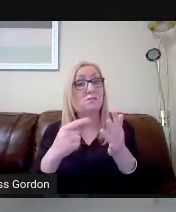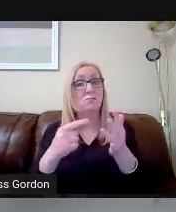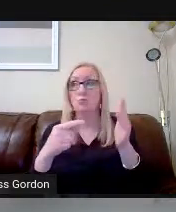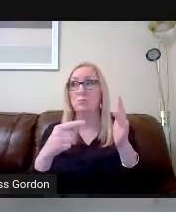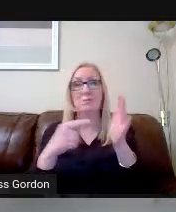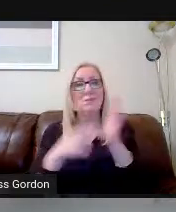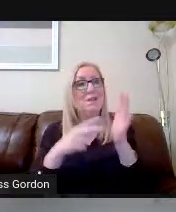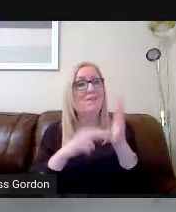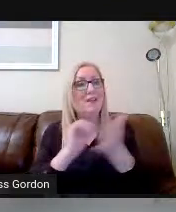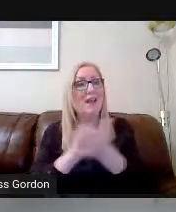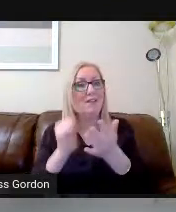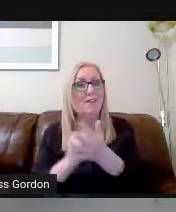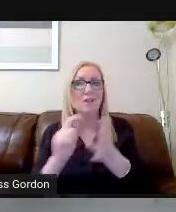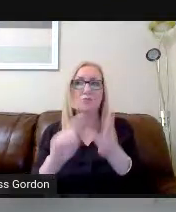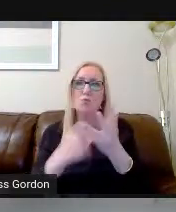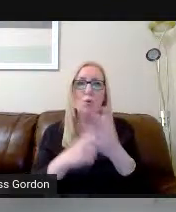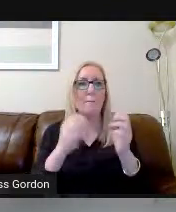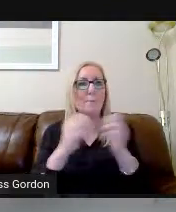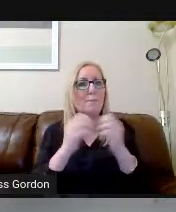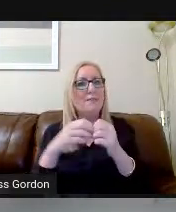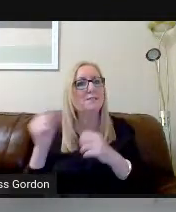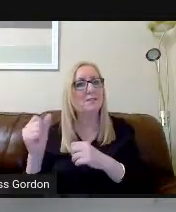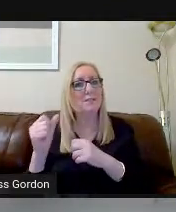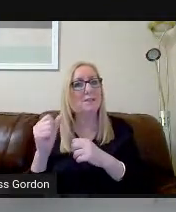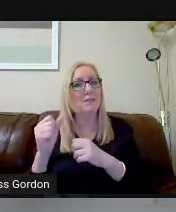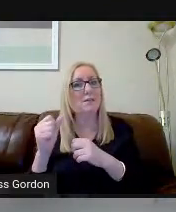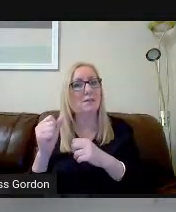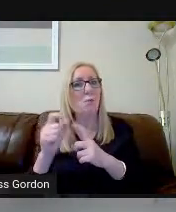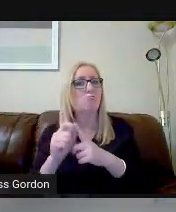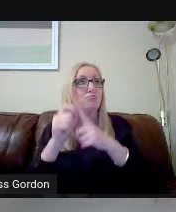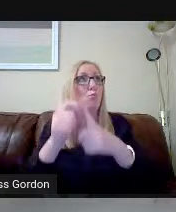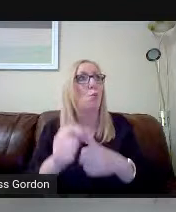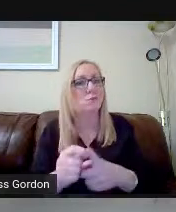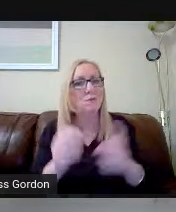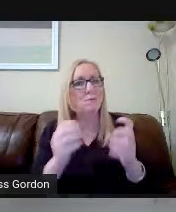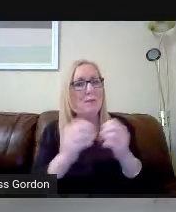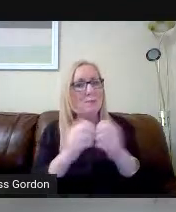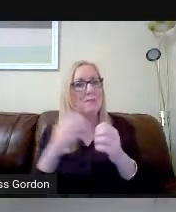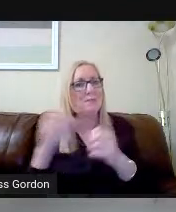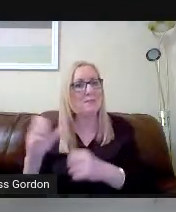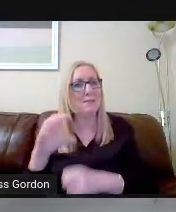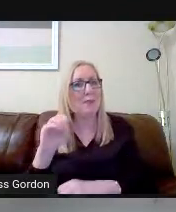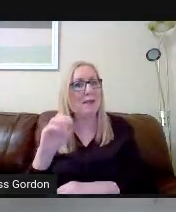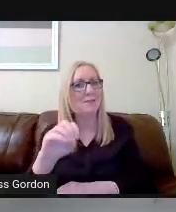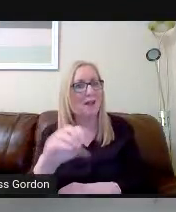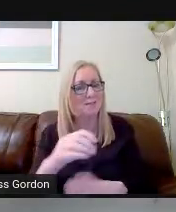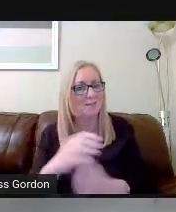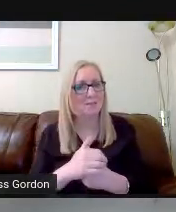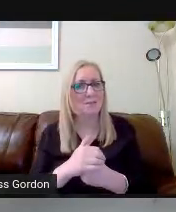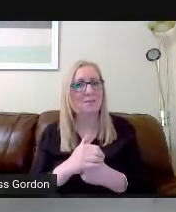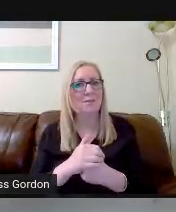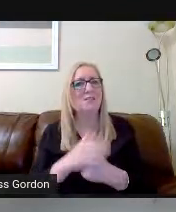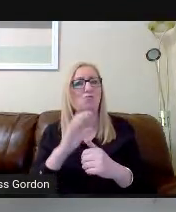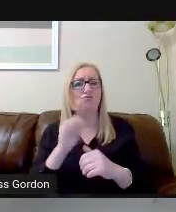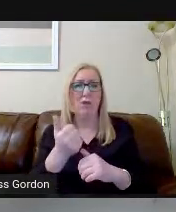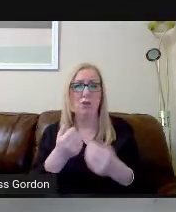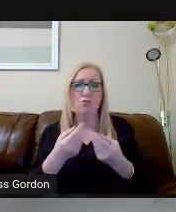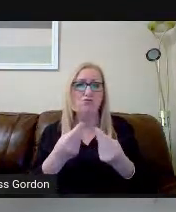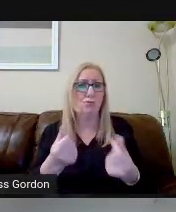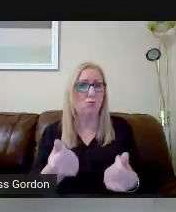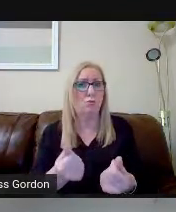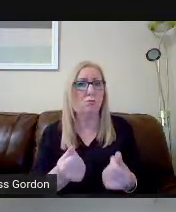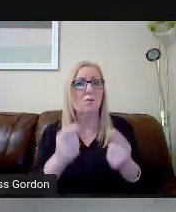know, or in BBC, promoting BBC Bitesize, which is a highly regarded resource. There's also Planet Plus,